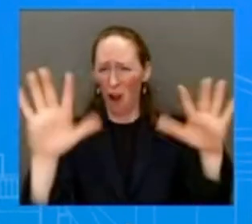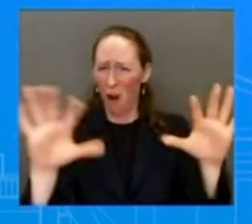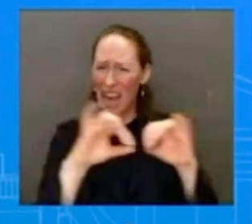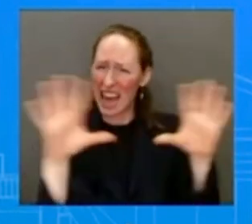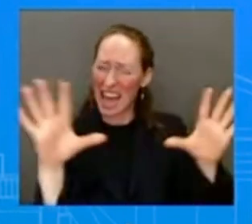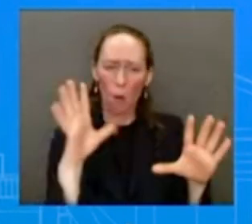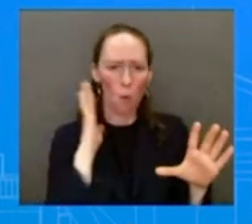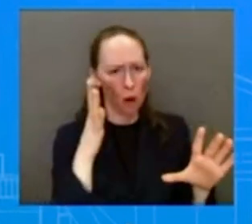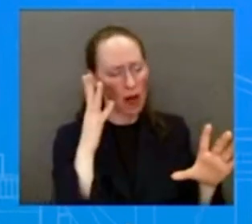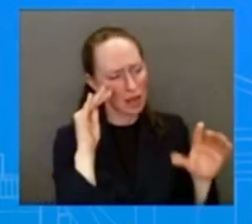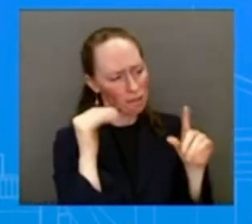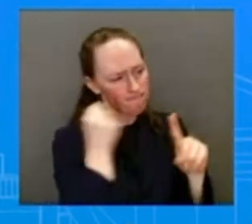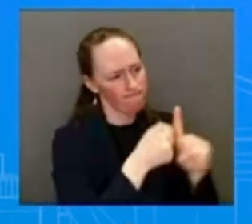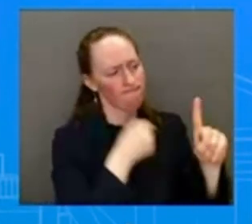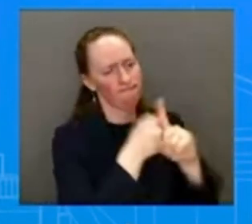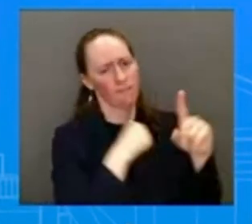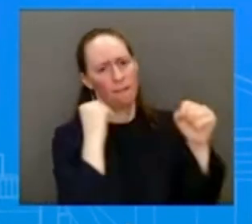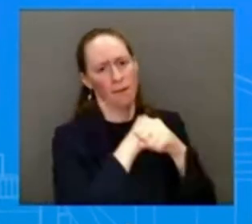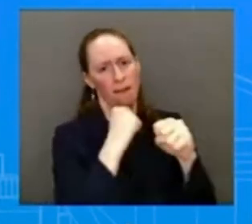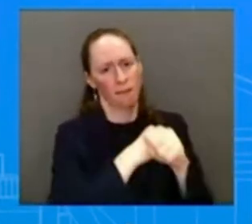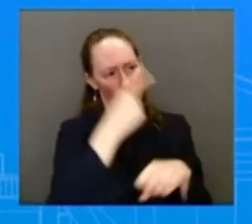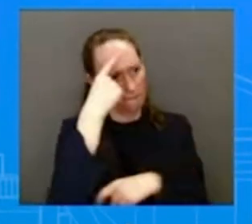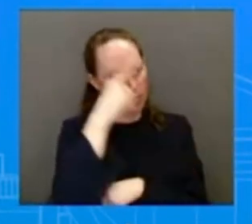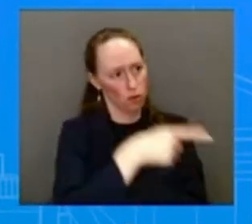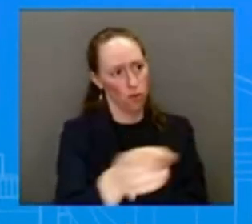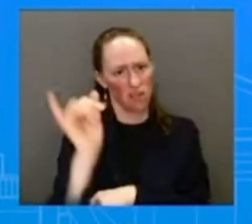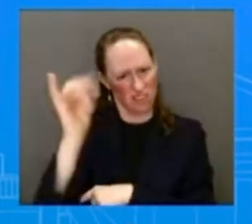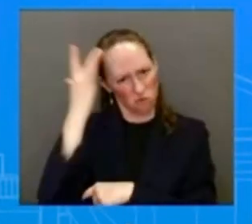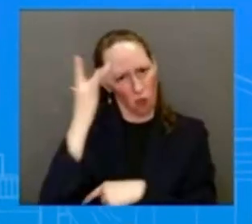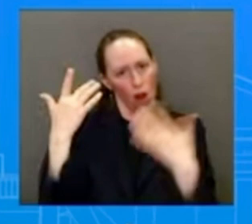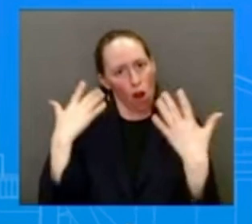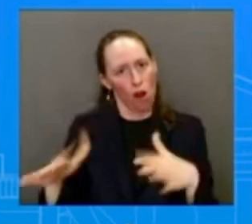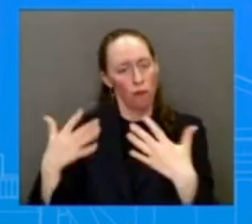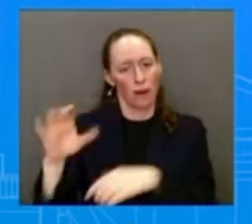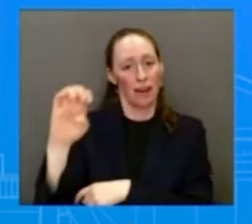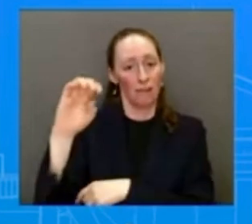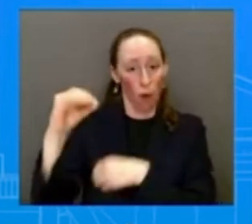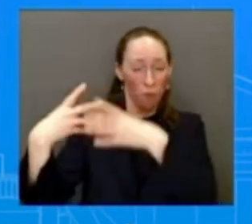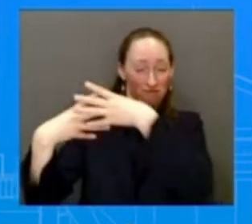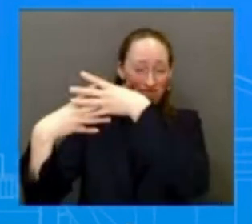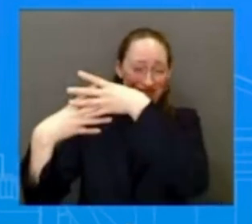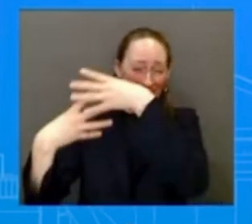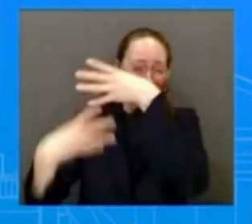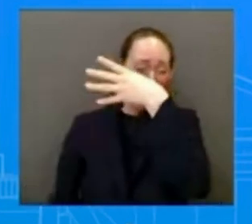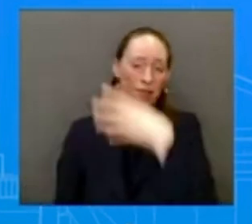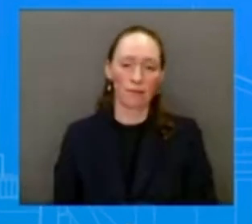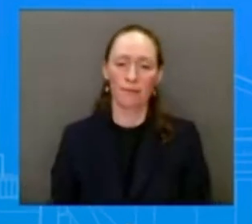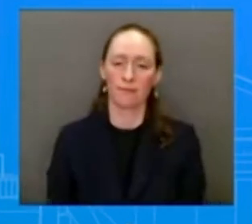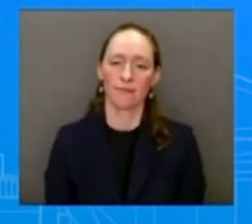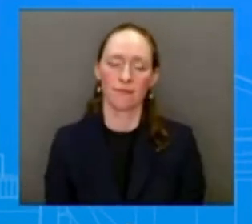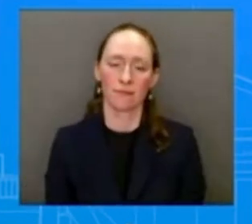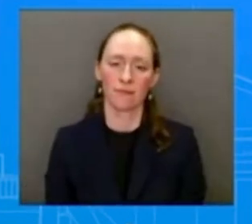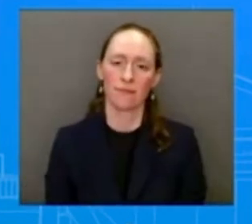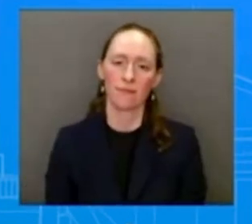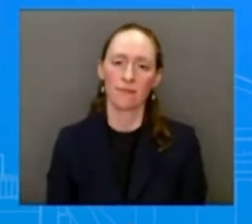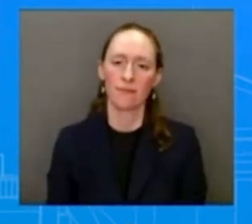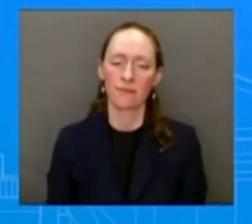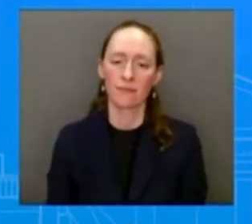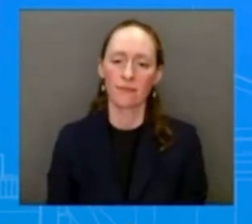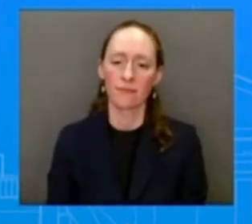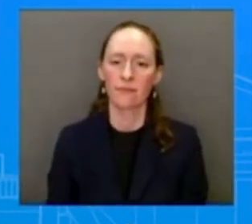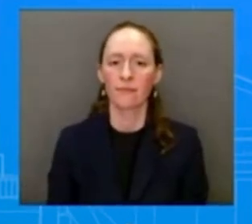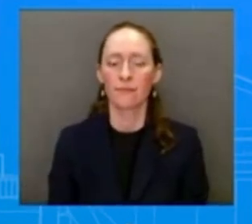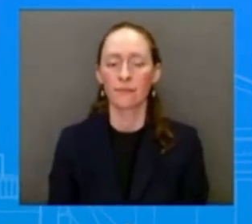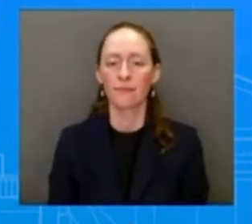From here, from this White House, he was able to sign executive orders that was, that hopefully will make